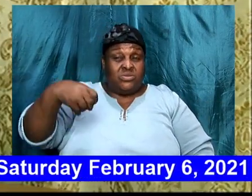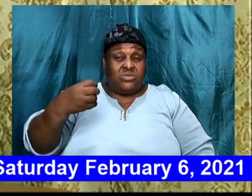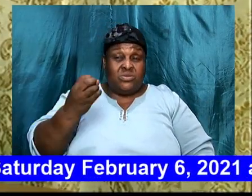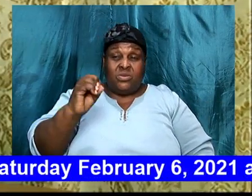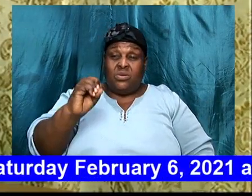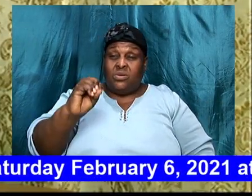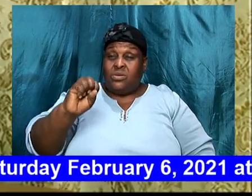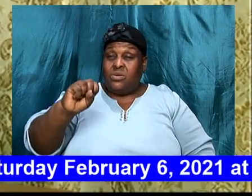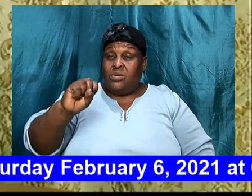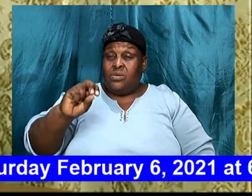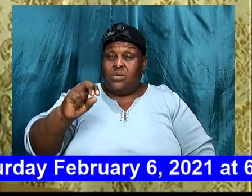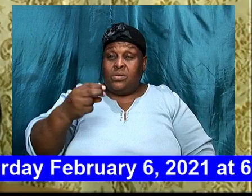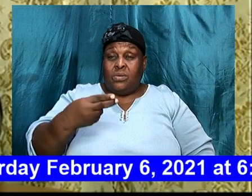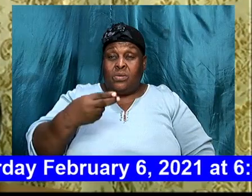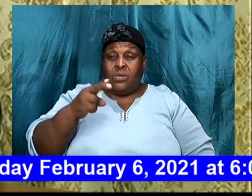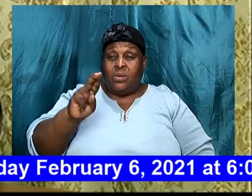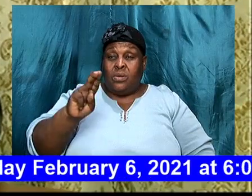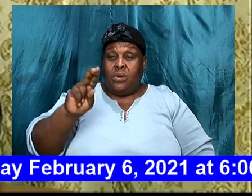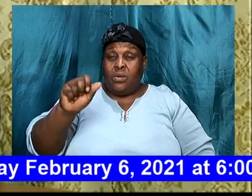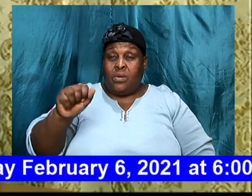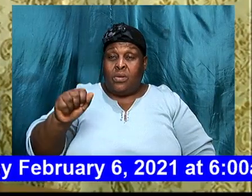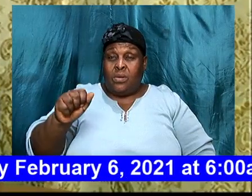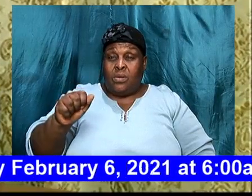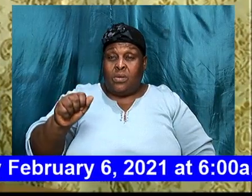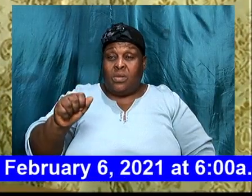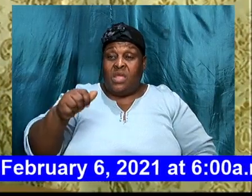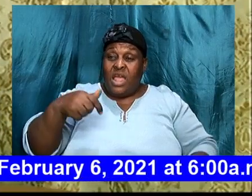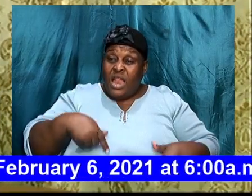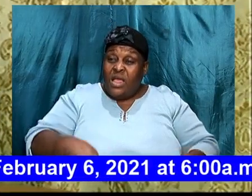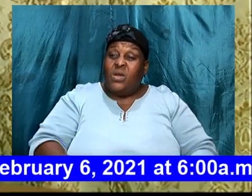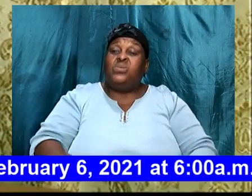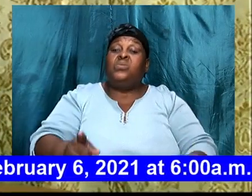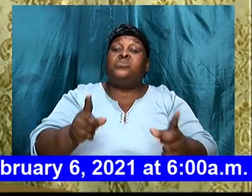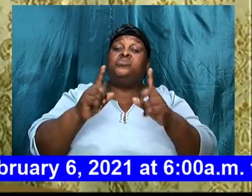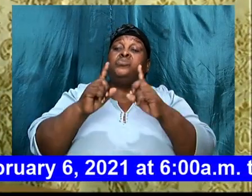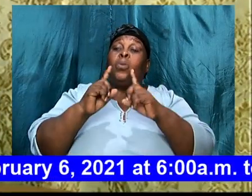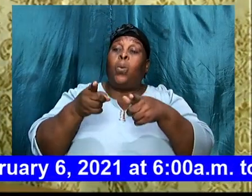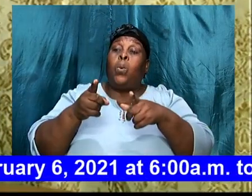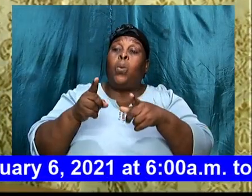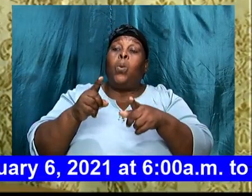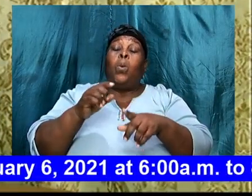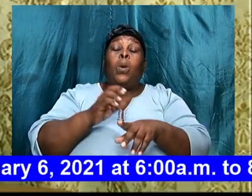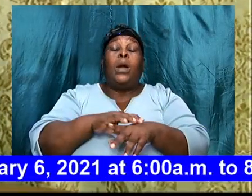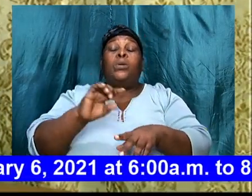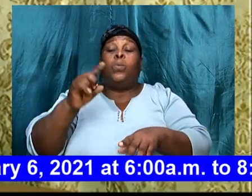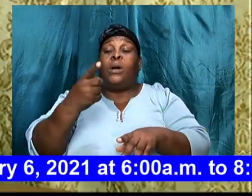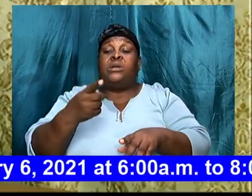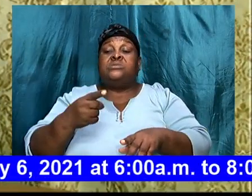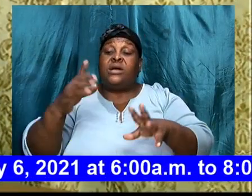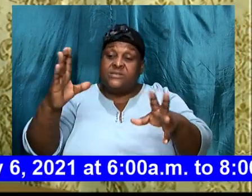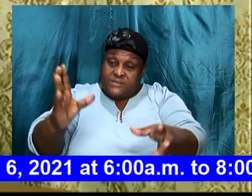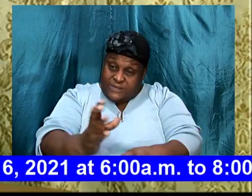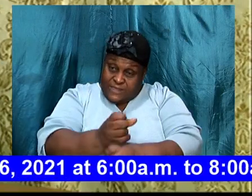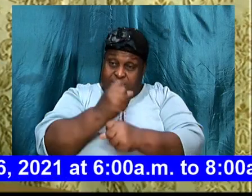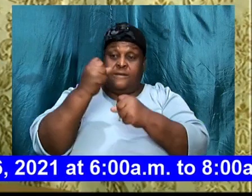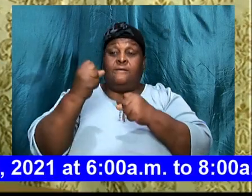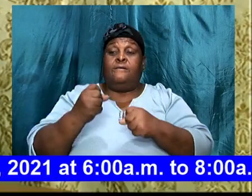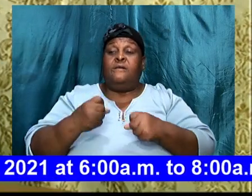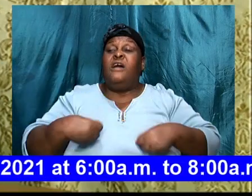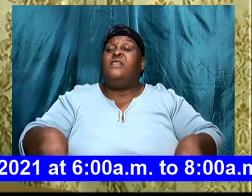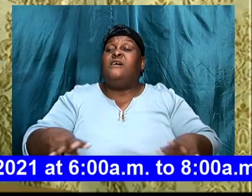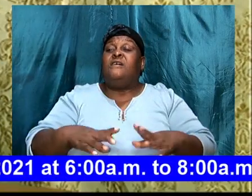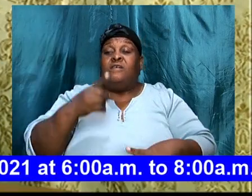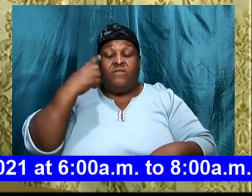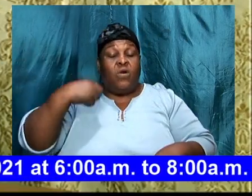Caleb, said, let us go, at once, and possess it, for we are,